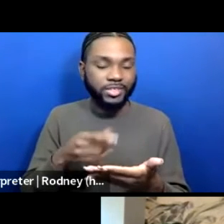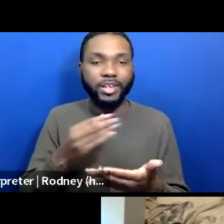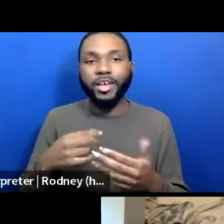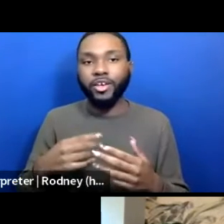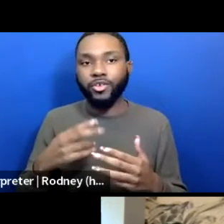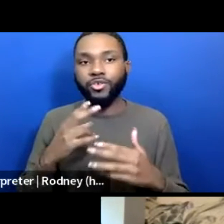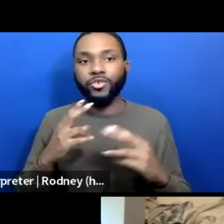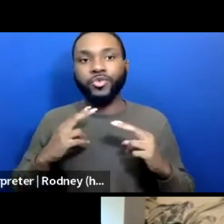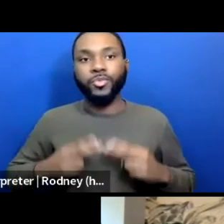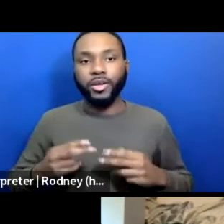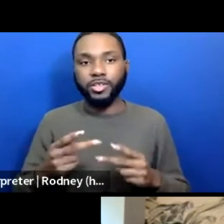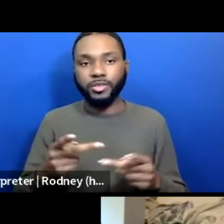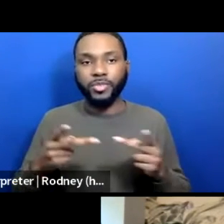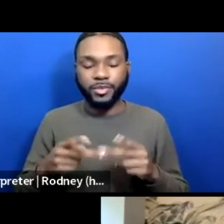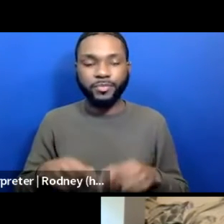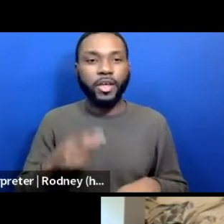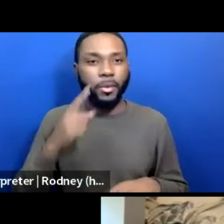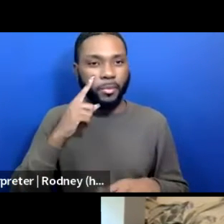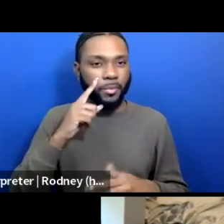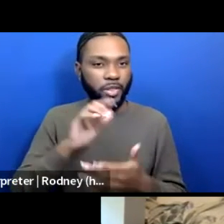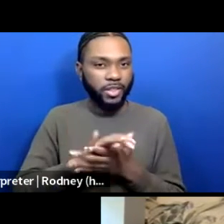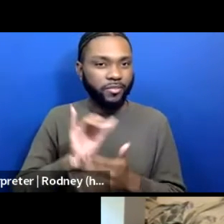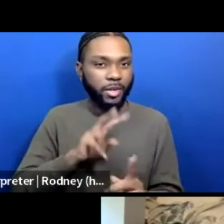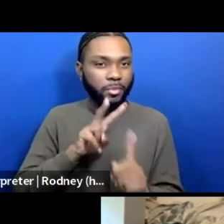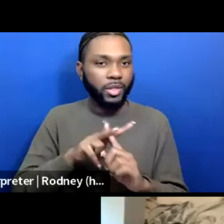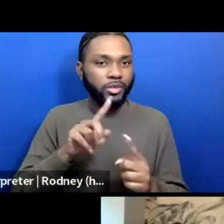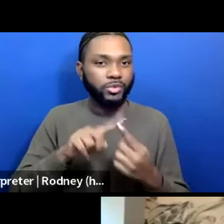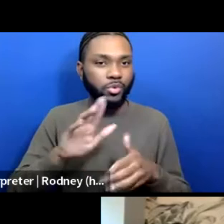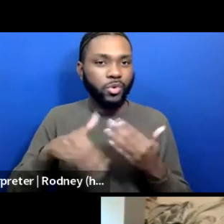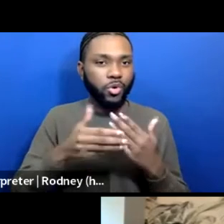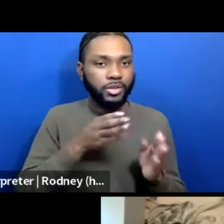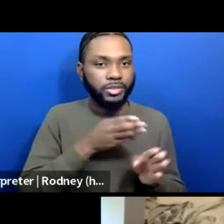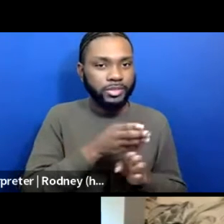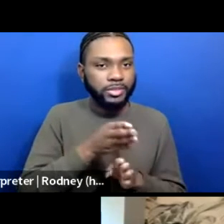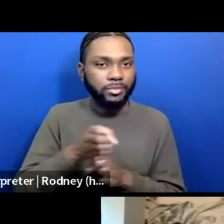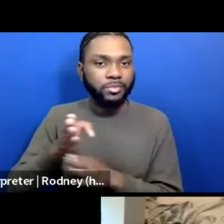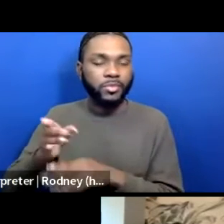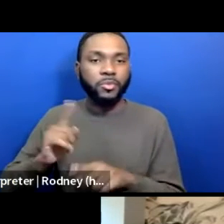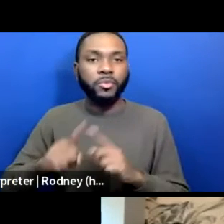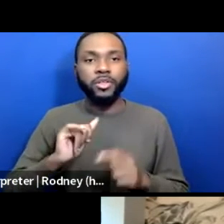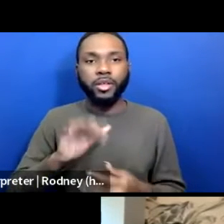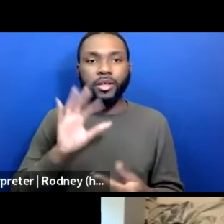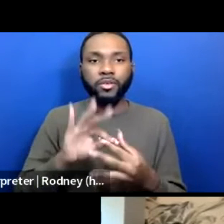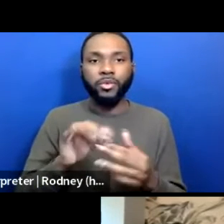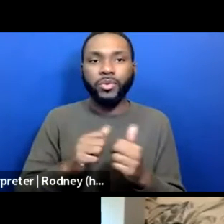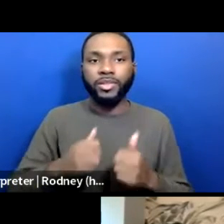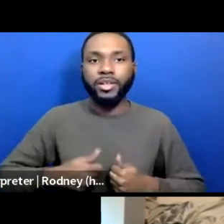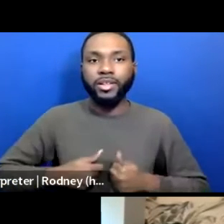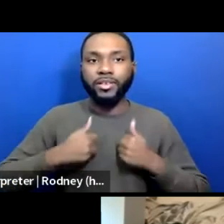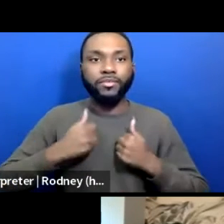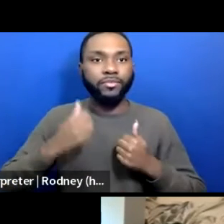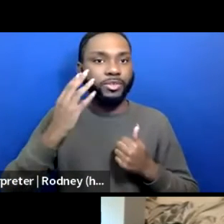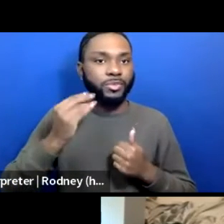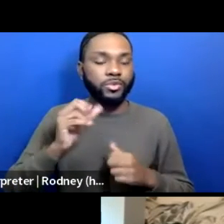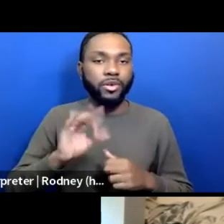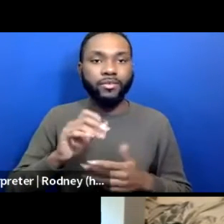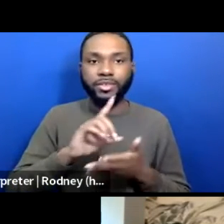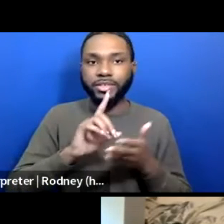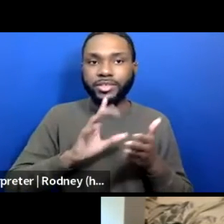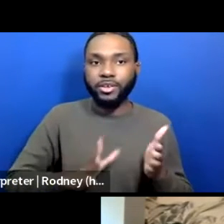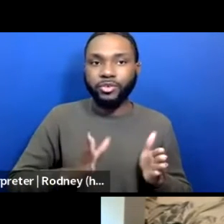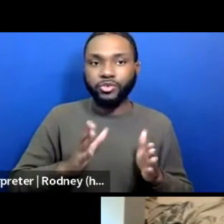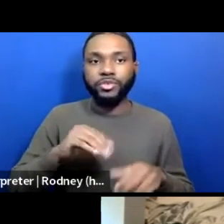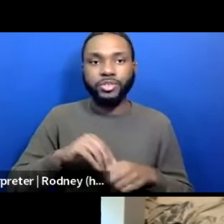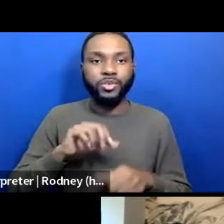I believe it applies to all disciplines, but it is engaging with the lived experiences of designers in the workplace. So, Clint,